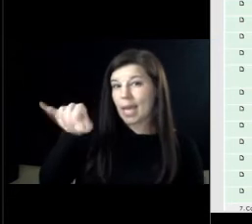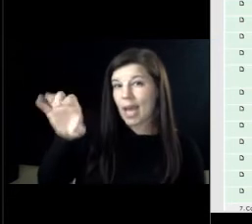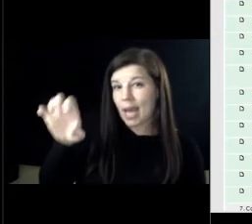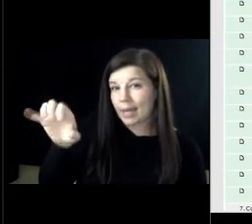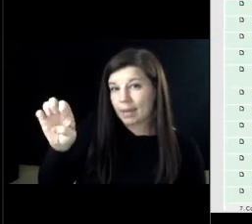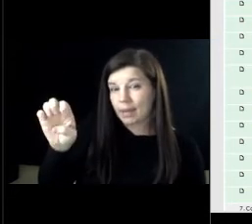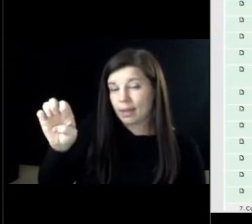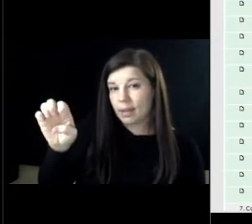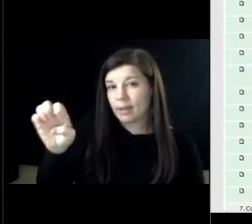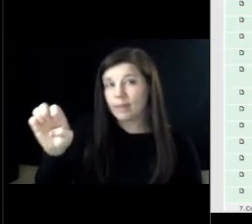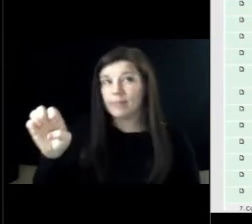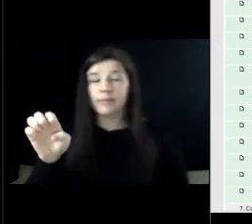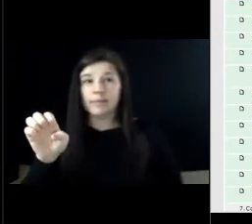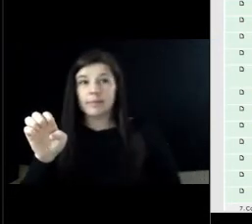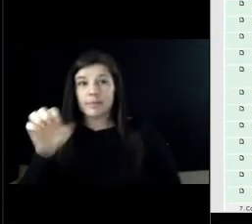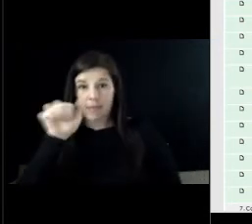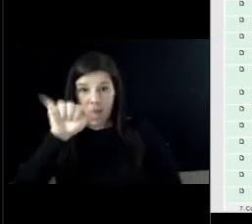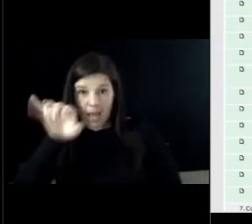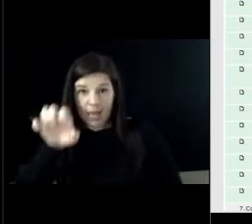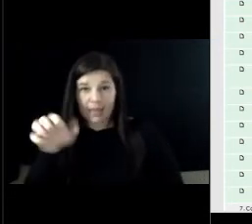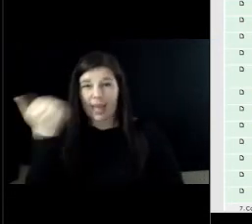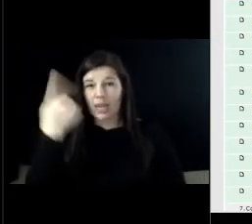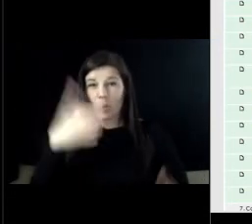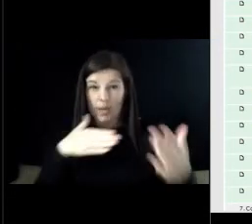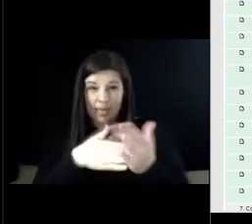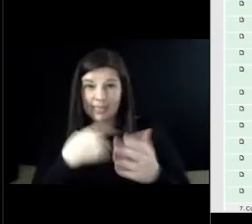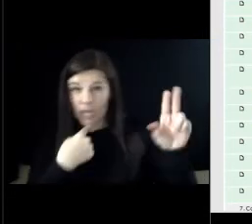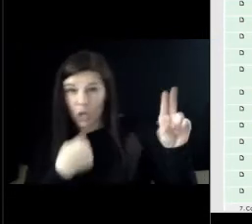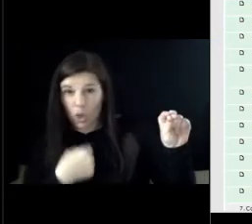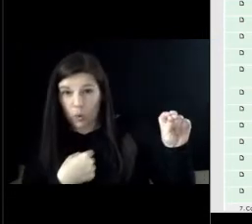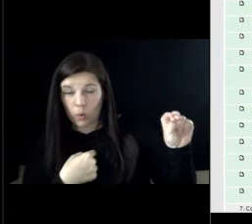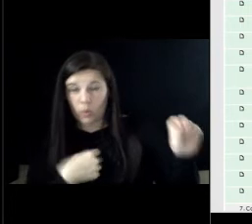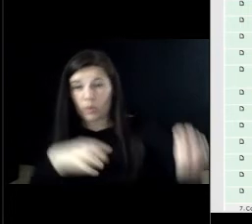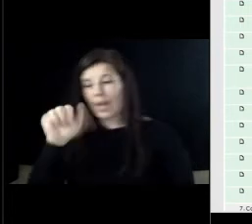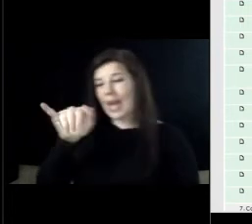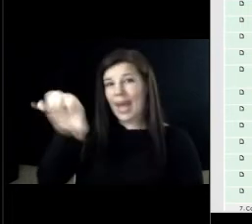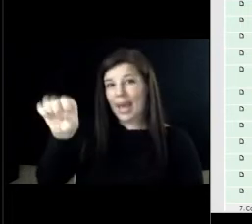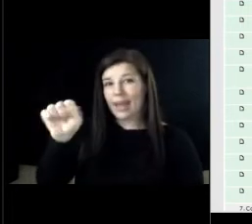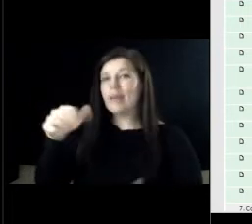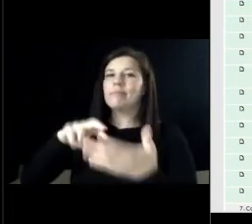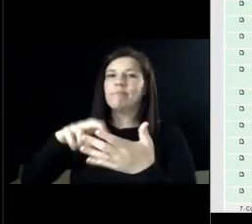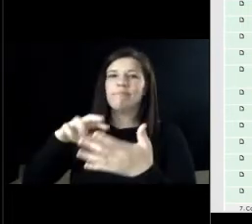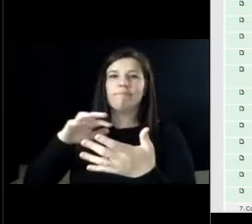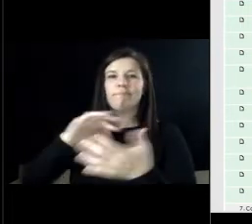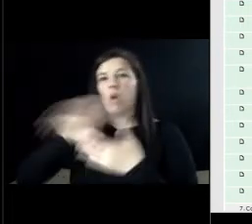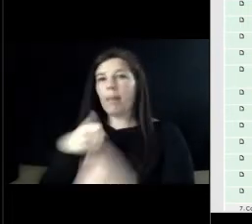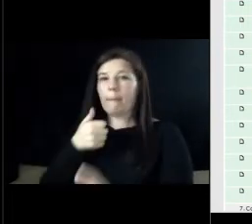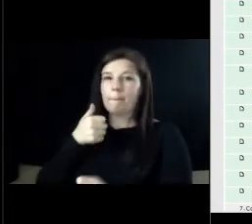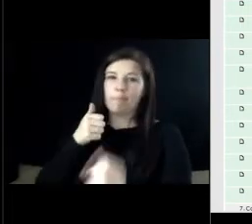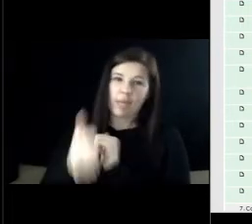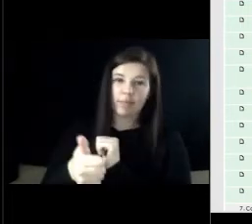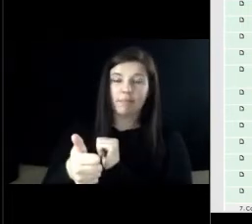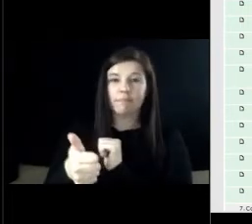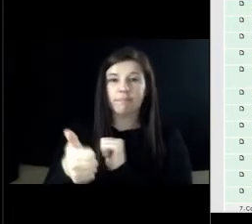aye aye aye aye all those opposed say no the ice habit the motion passes unanimously moving on to